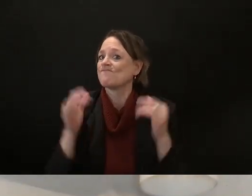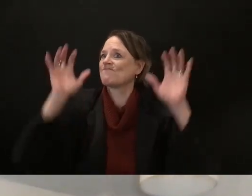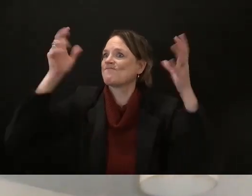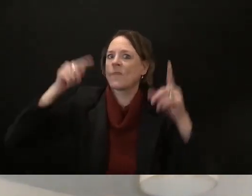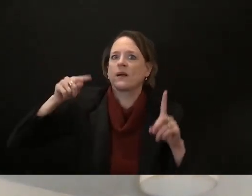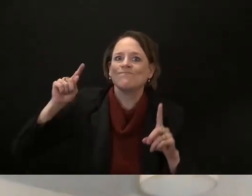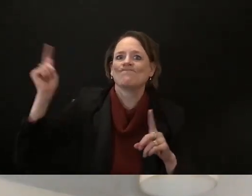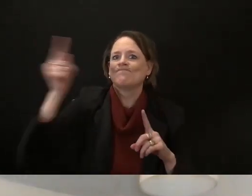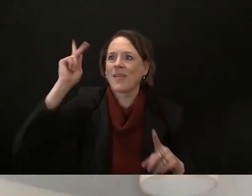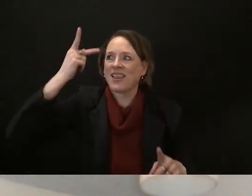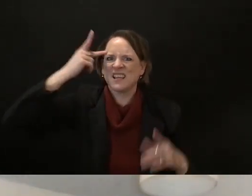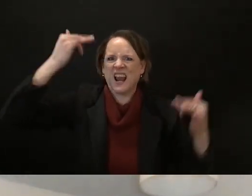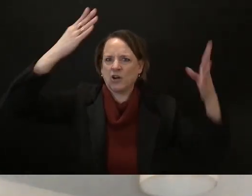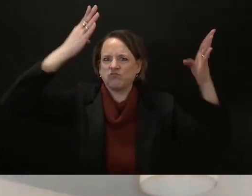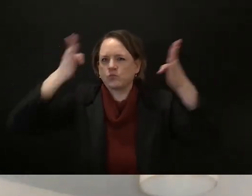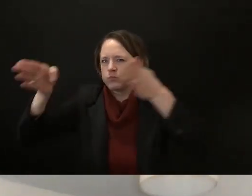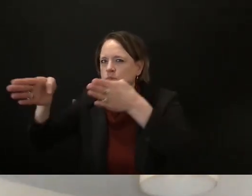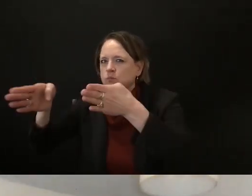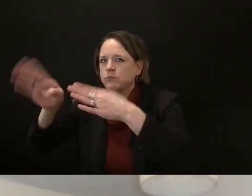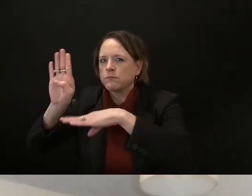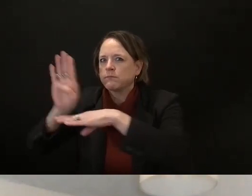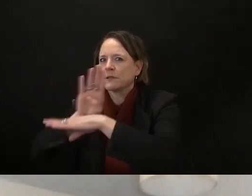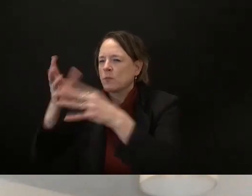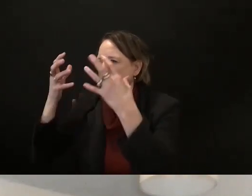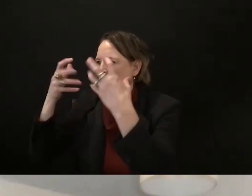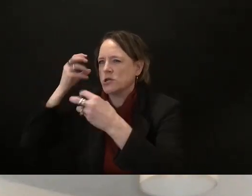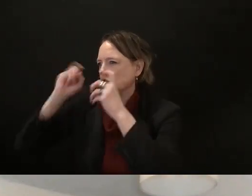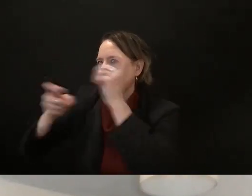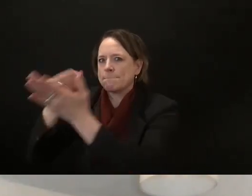need them the most into the biggest campaign donors pockets